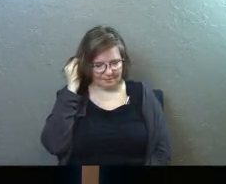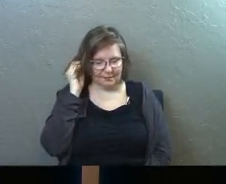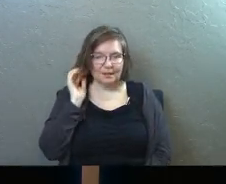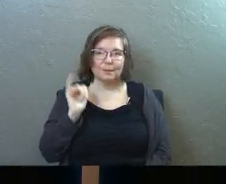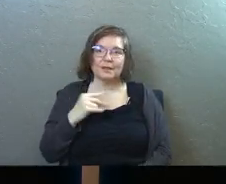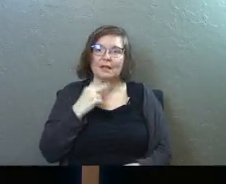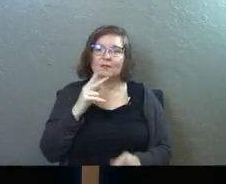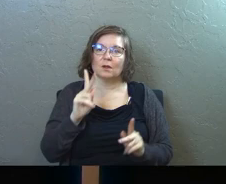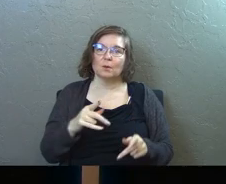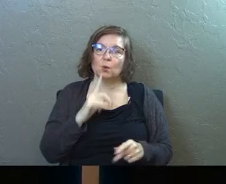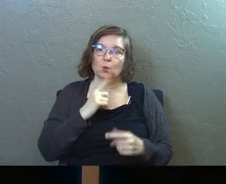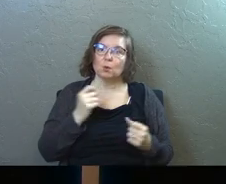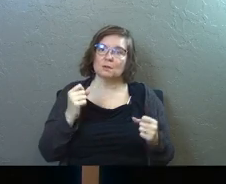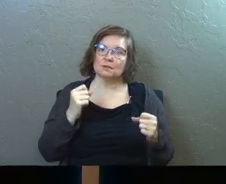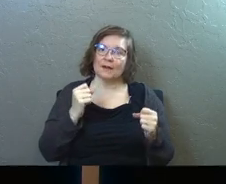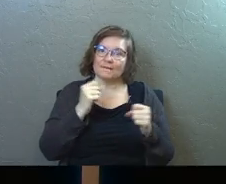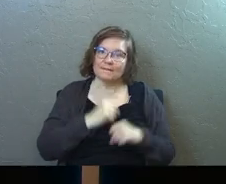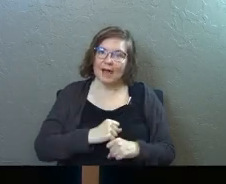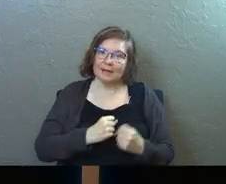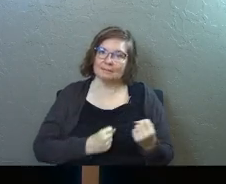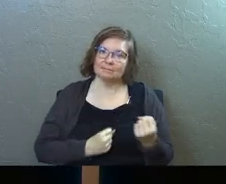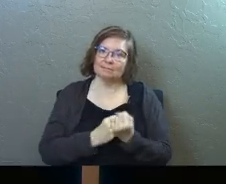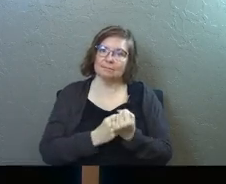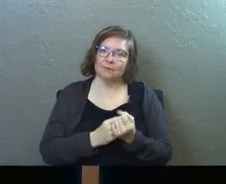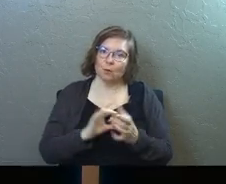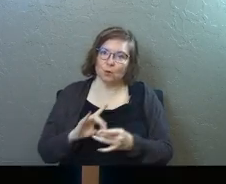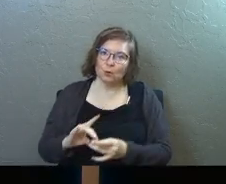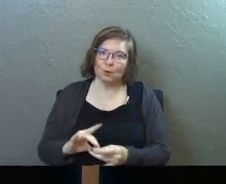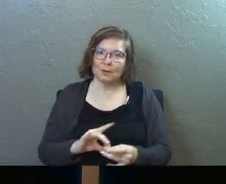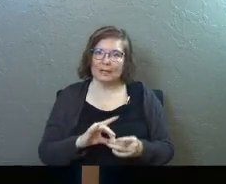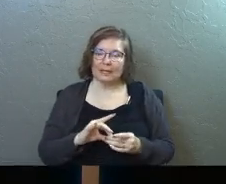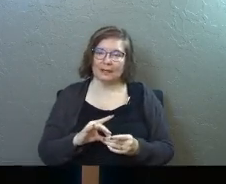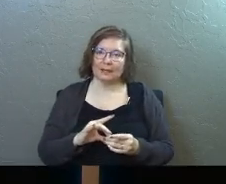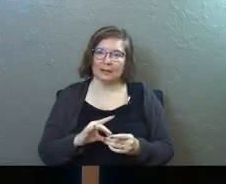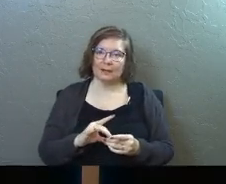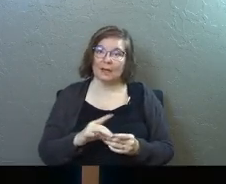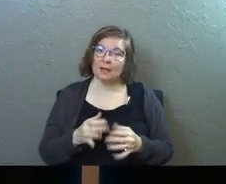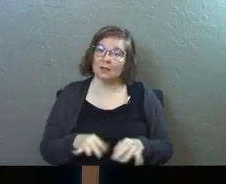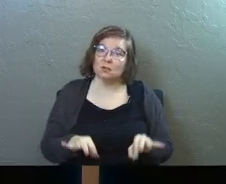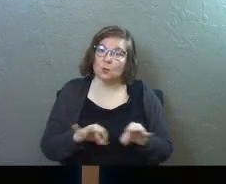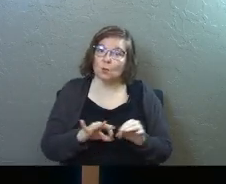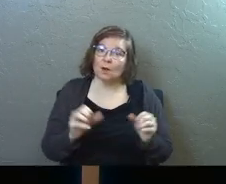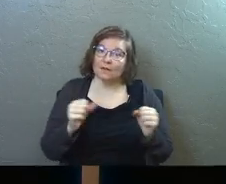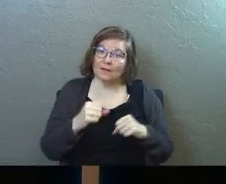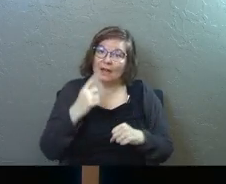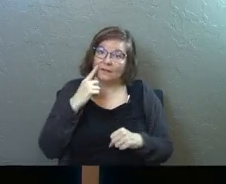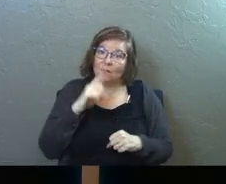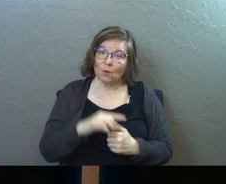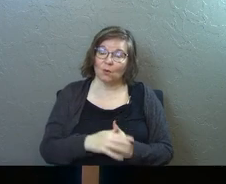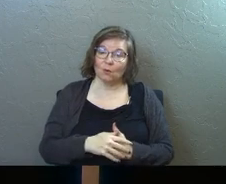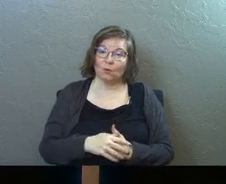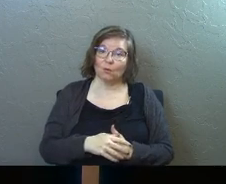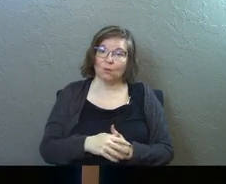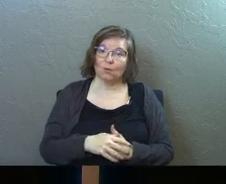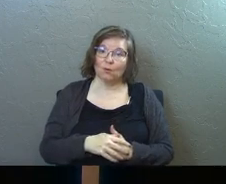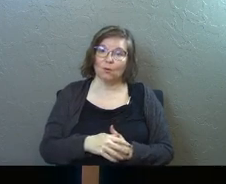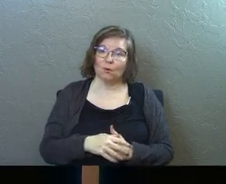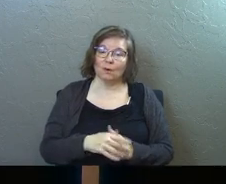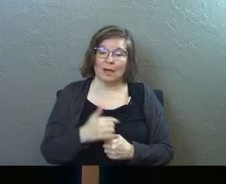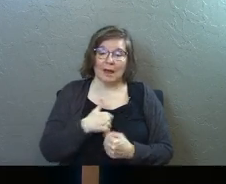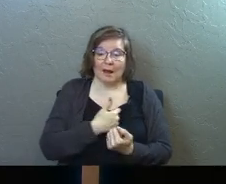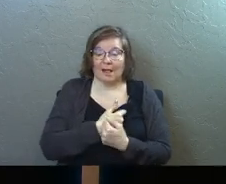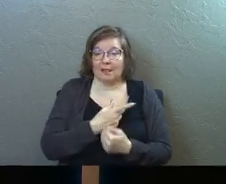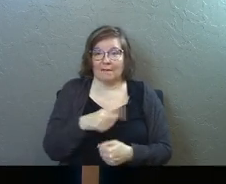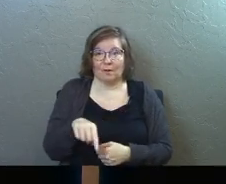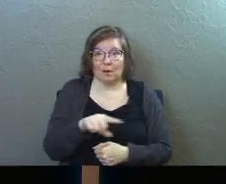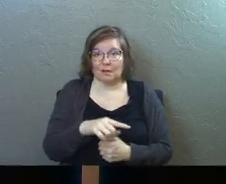voice of a person who's fighting for unity it's worth fighting for and